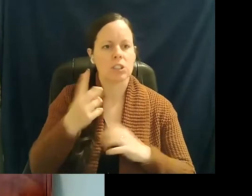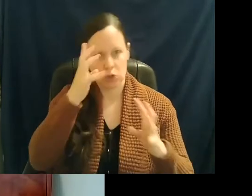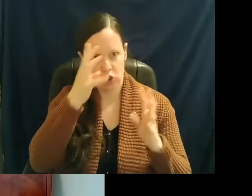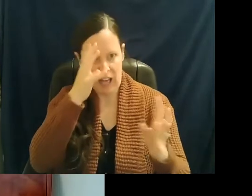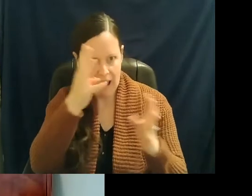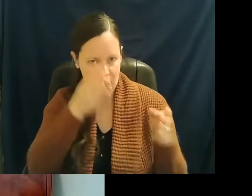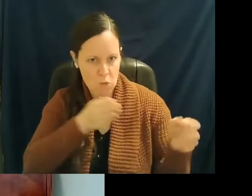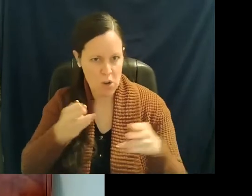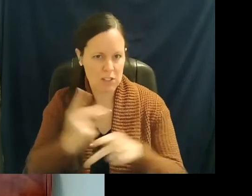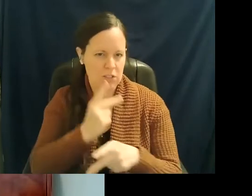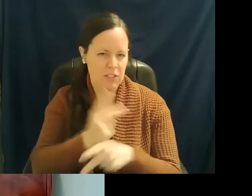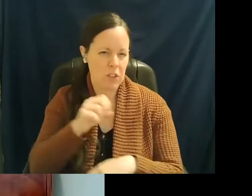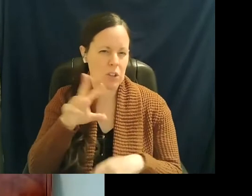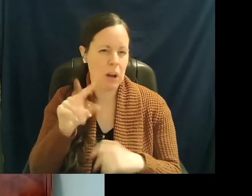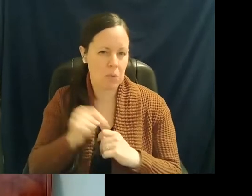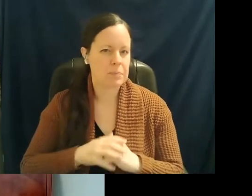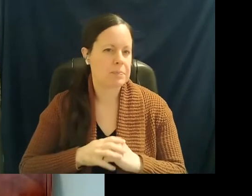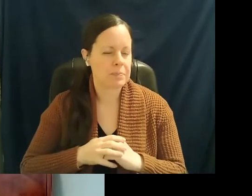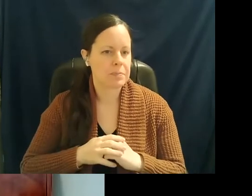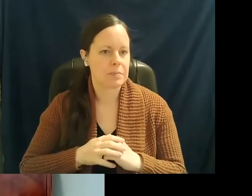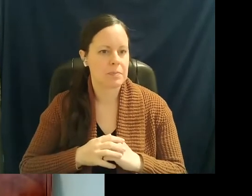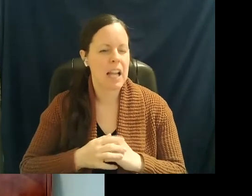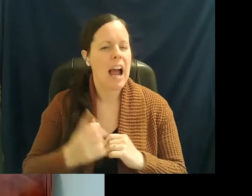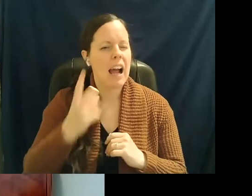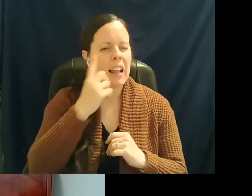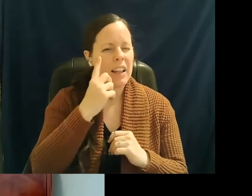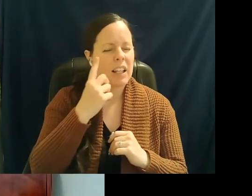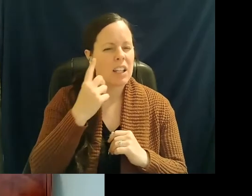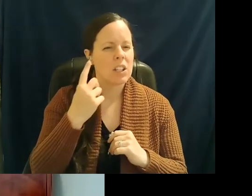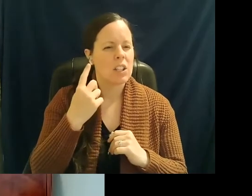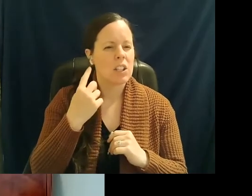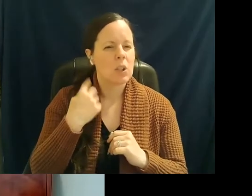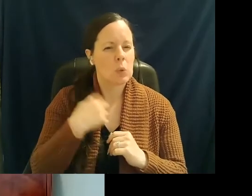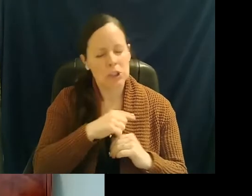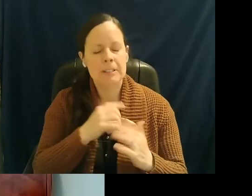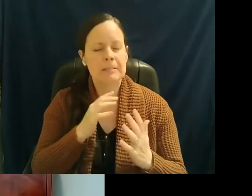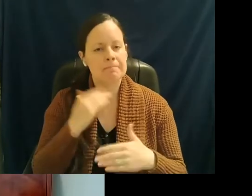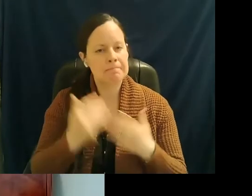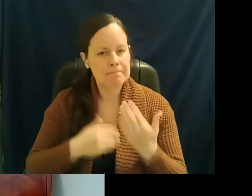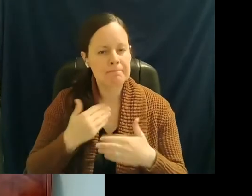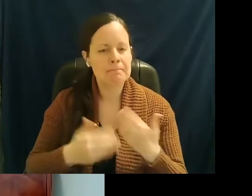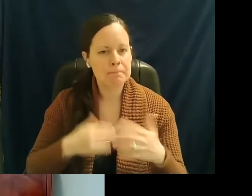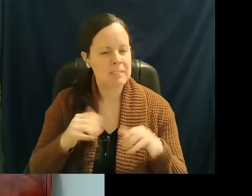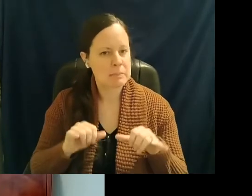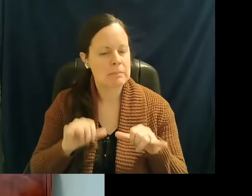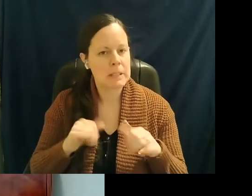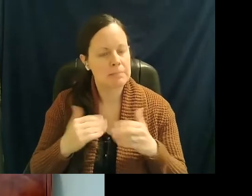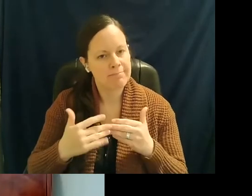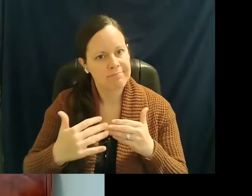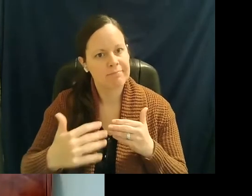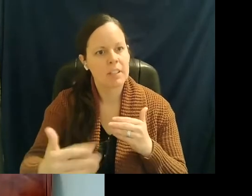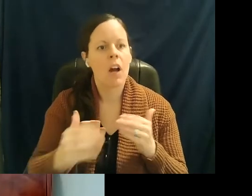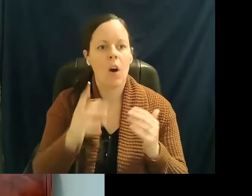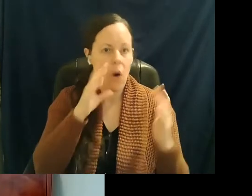we're just we're holding I think we're just holding holding the course and, you know, hopefully with